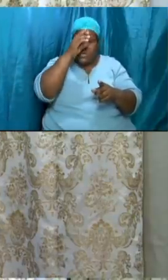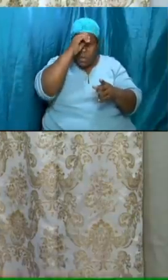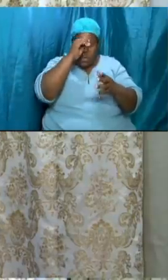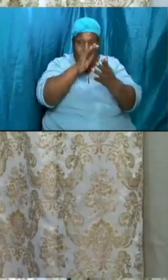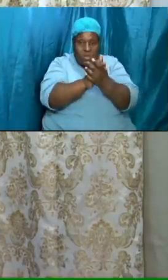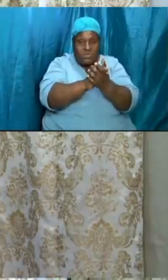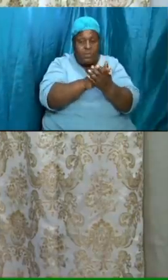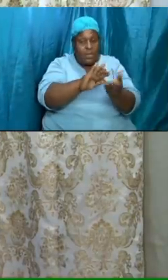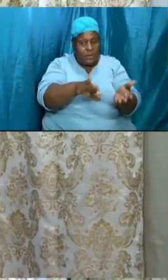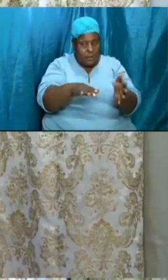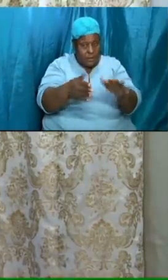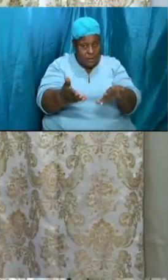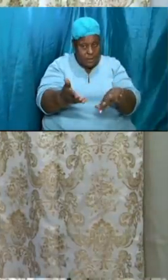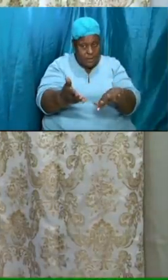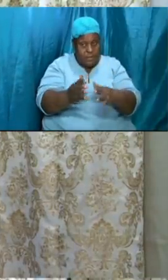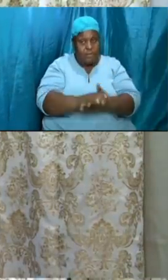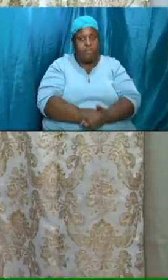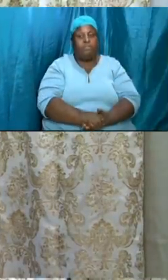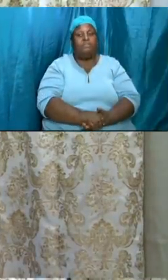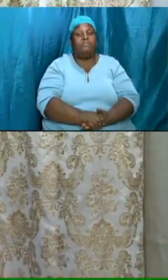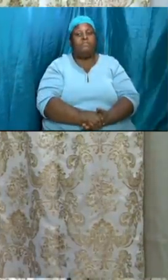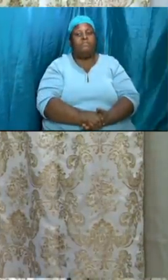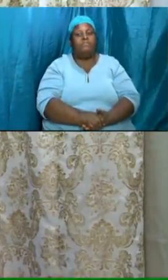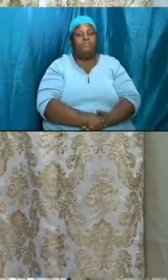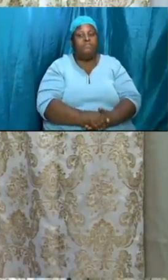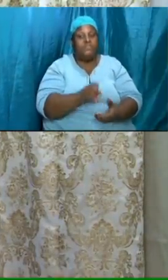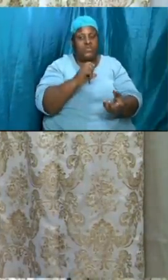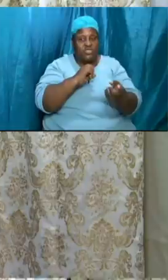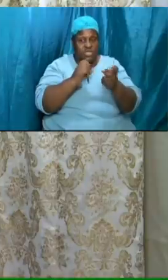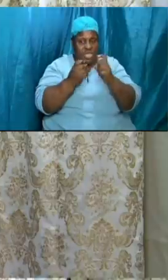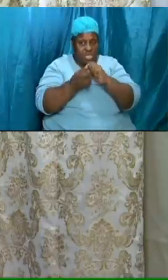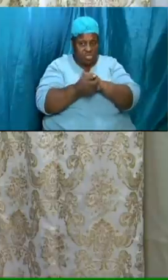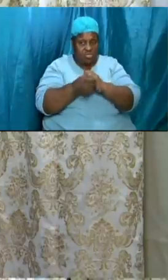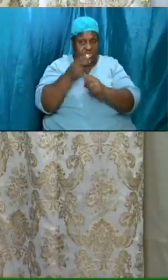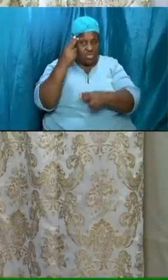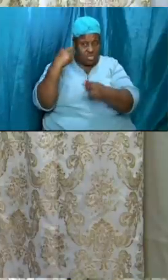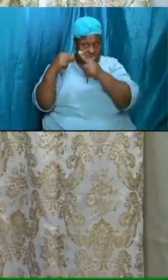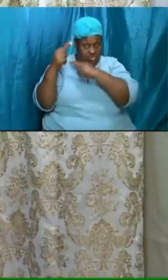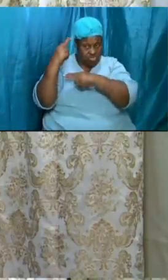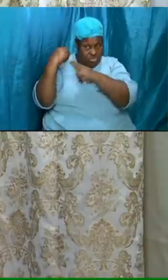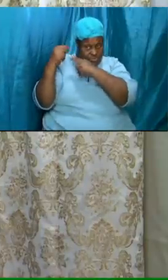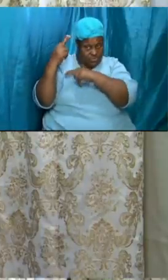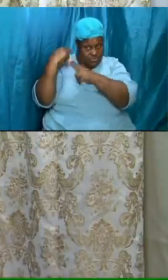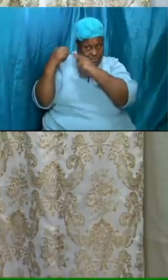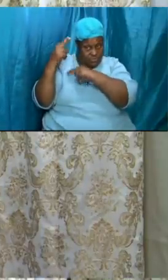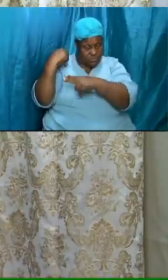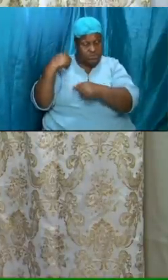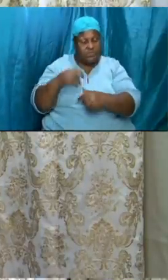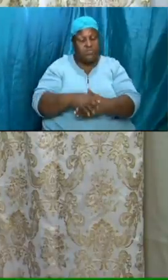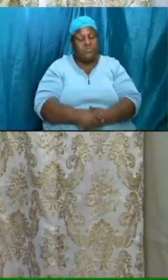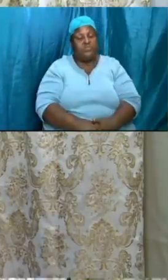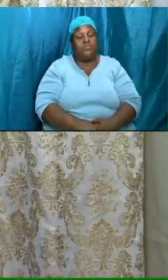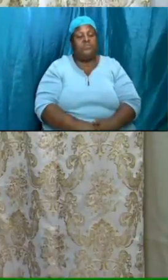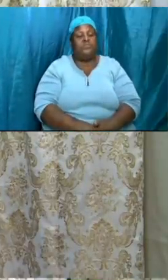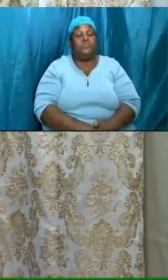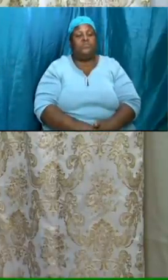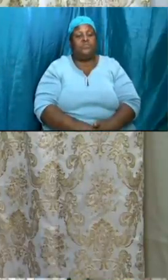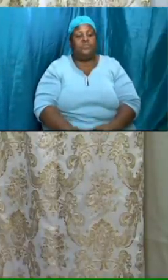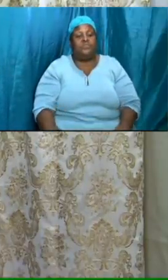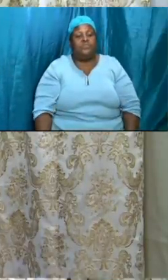of history very important concept and then i then ask us to